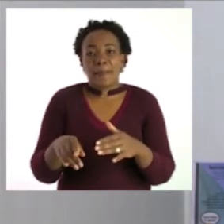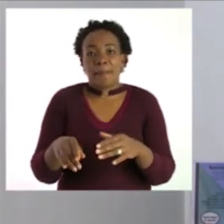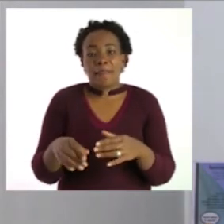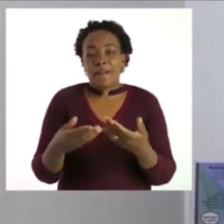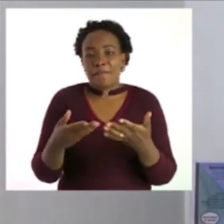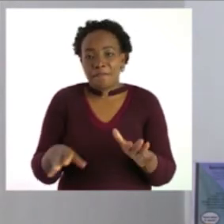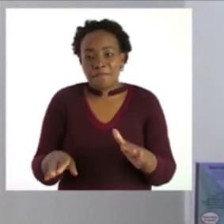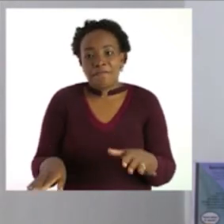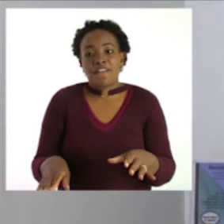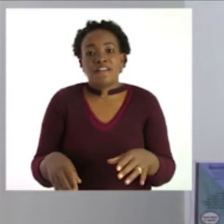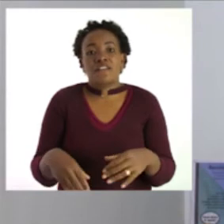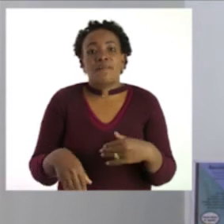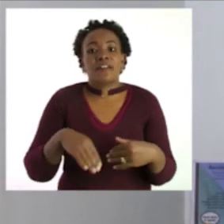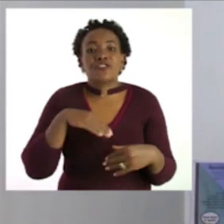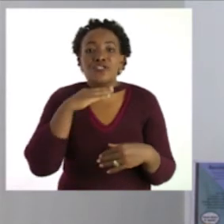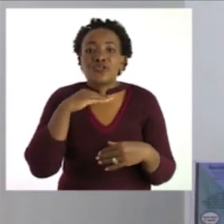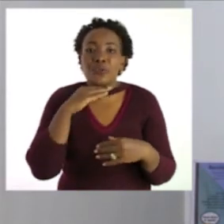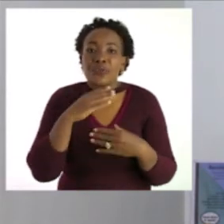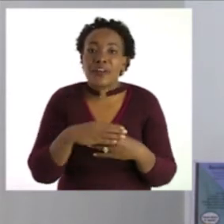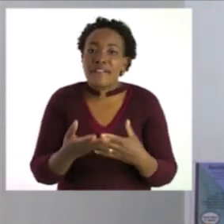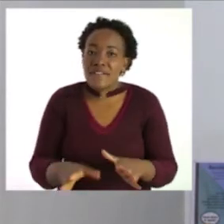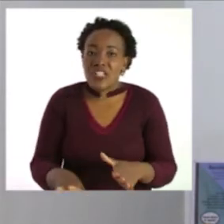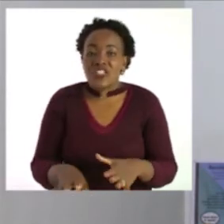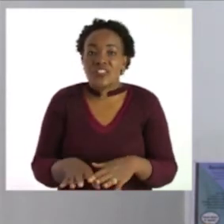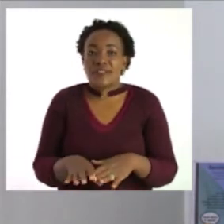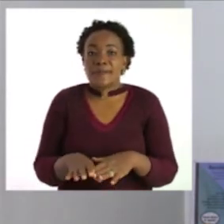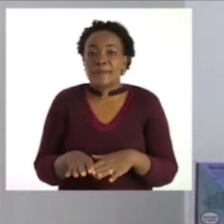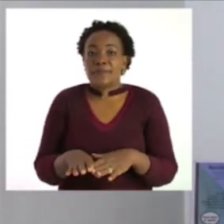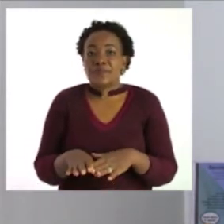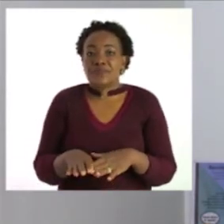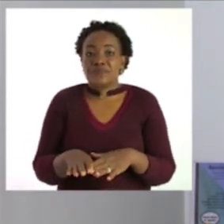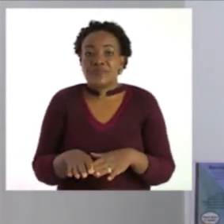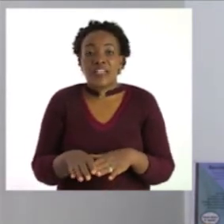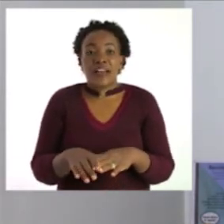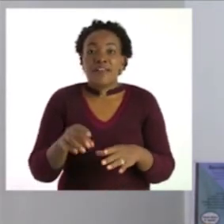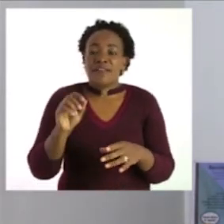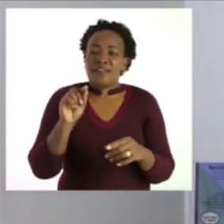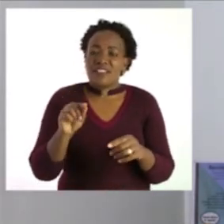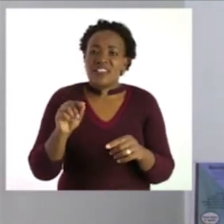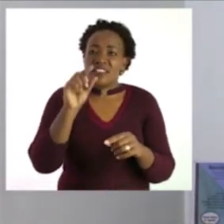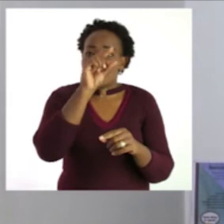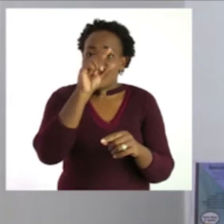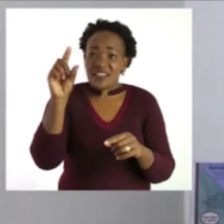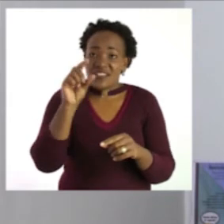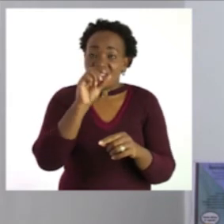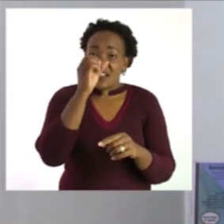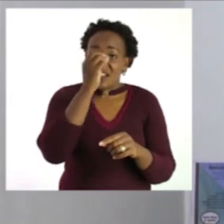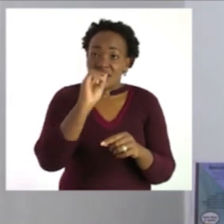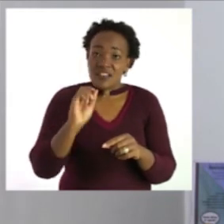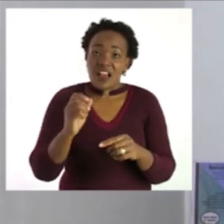story it is written also in our booklet that